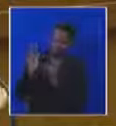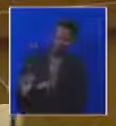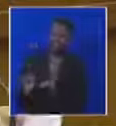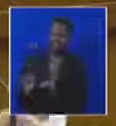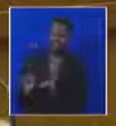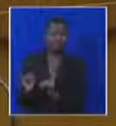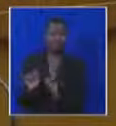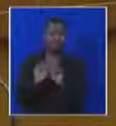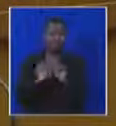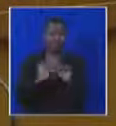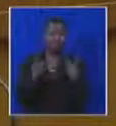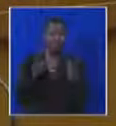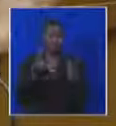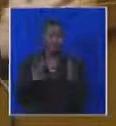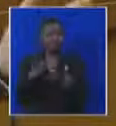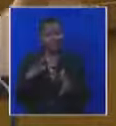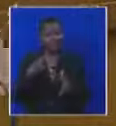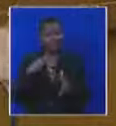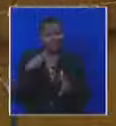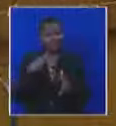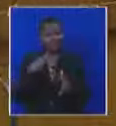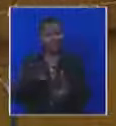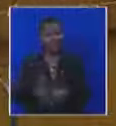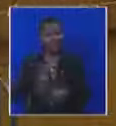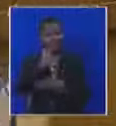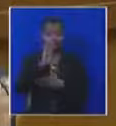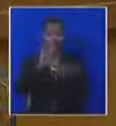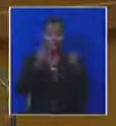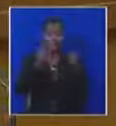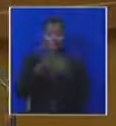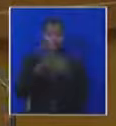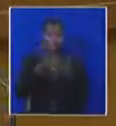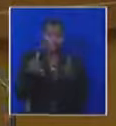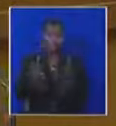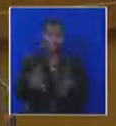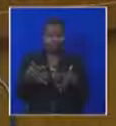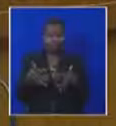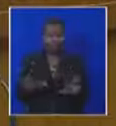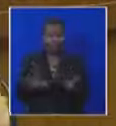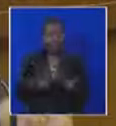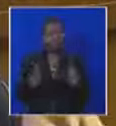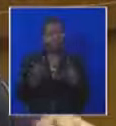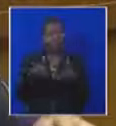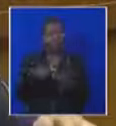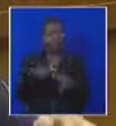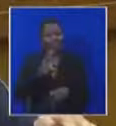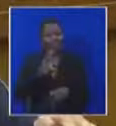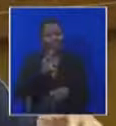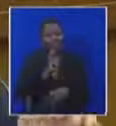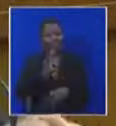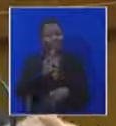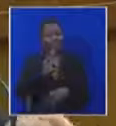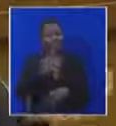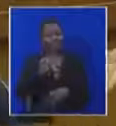But we did get some people out here, the B team admittedly, but we started of course with Rob Davies, the